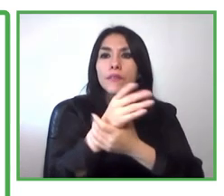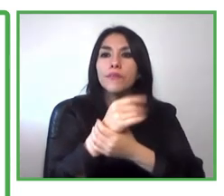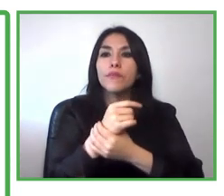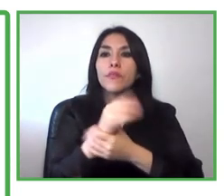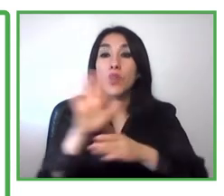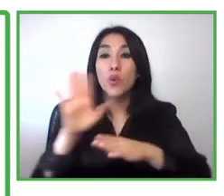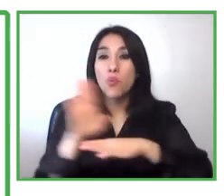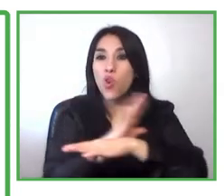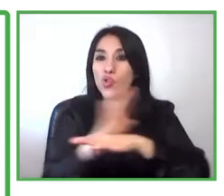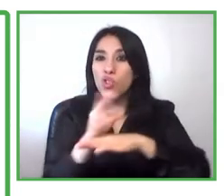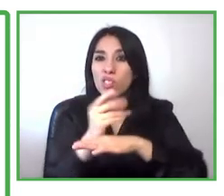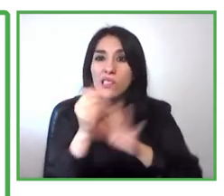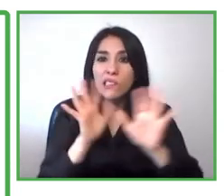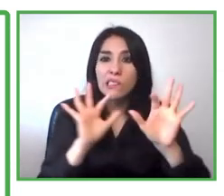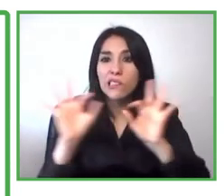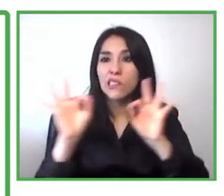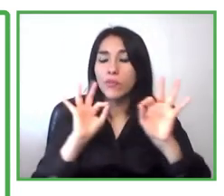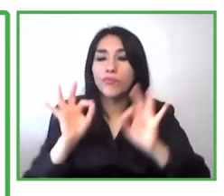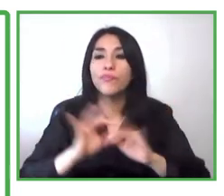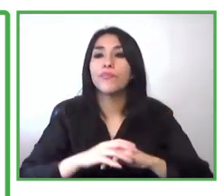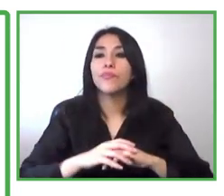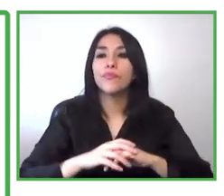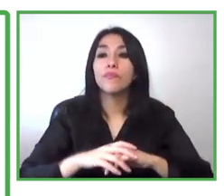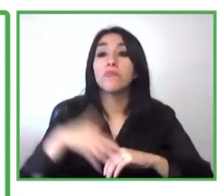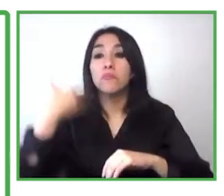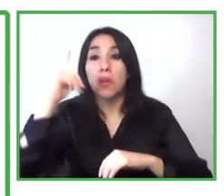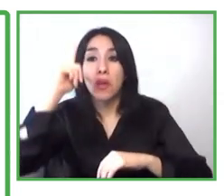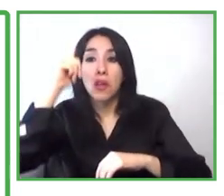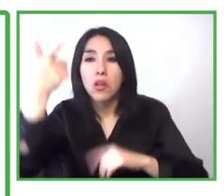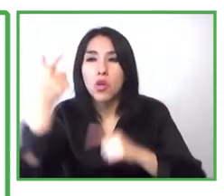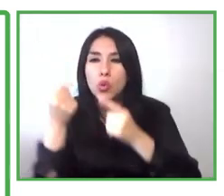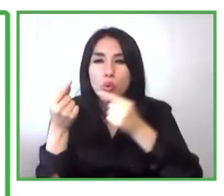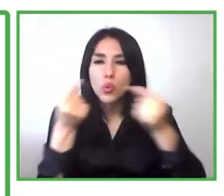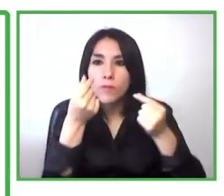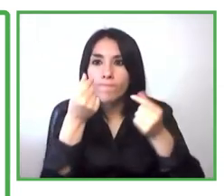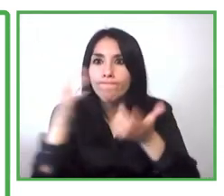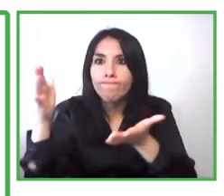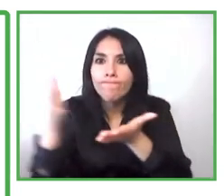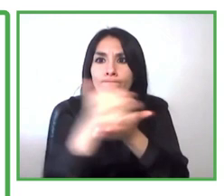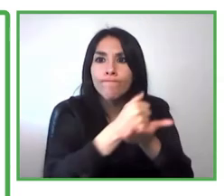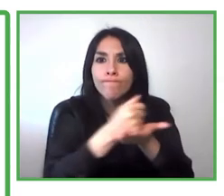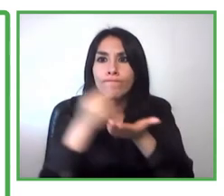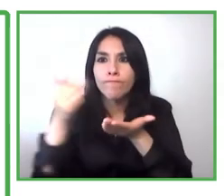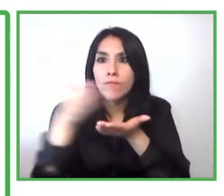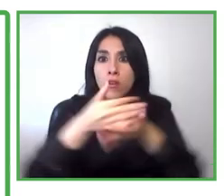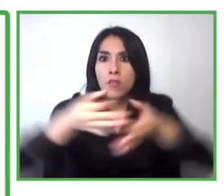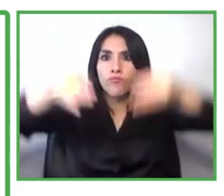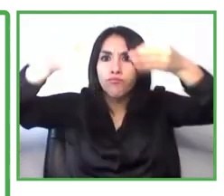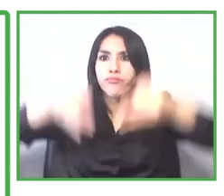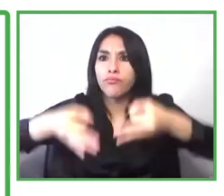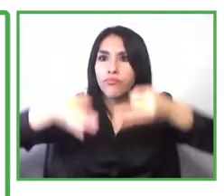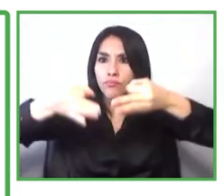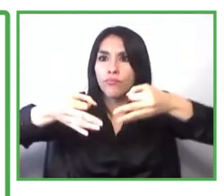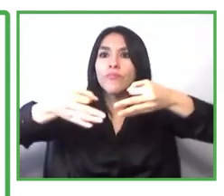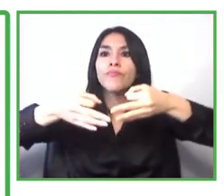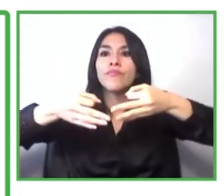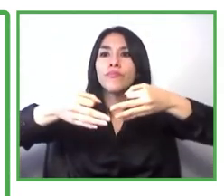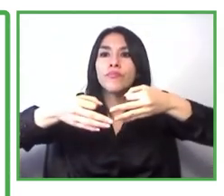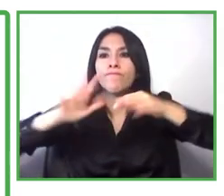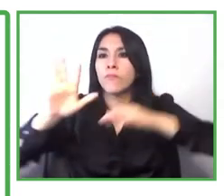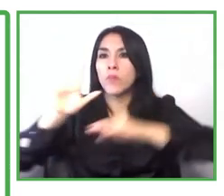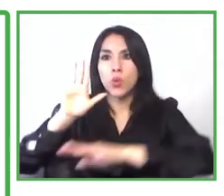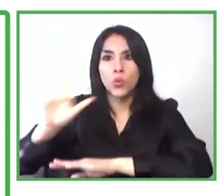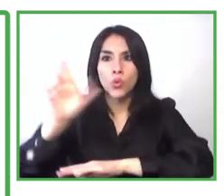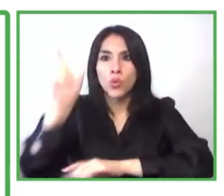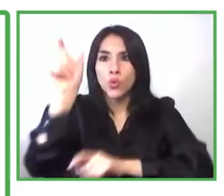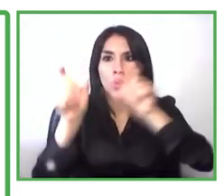they can also scale their business that's what i can see here i described some uh some services